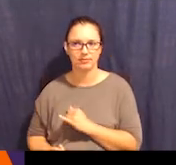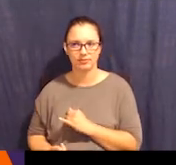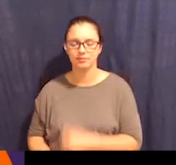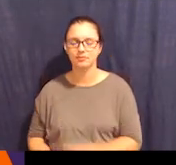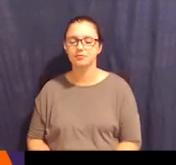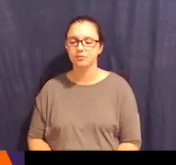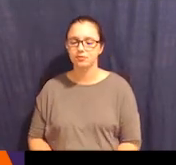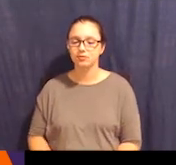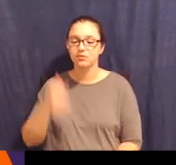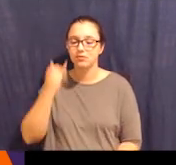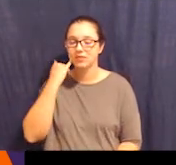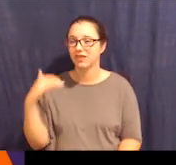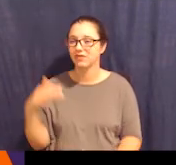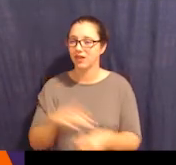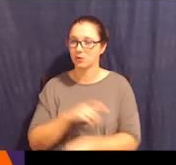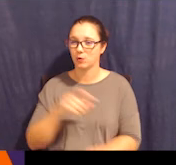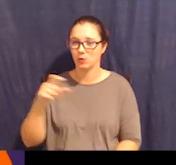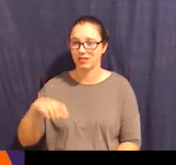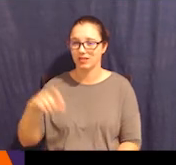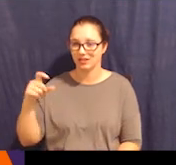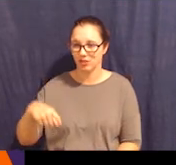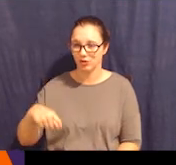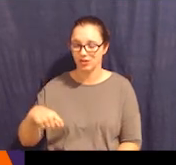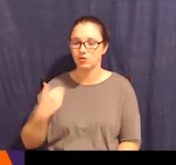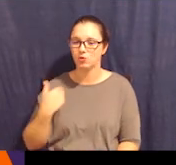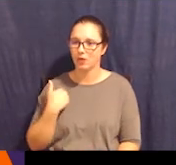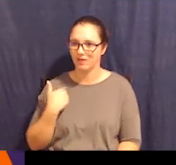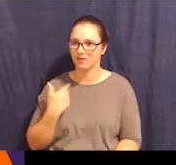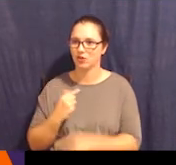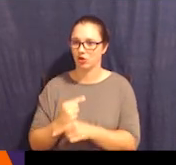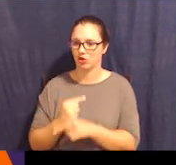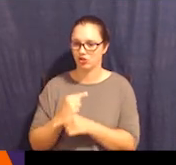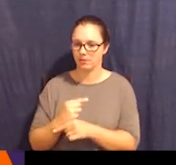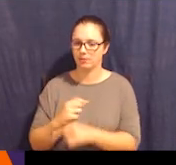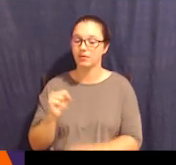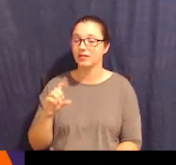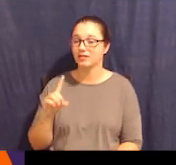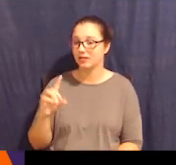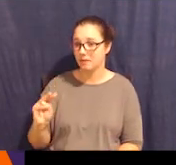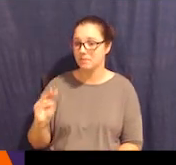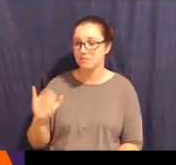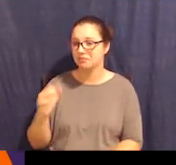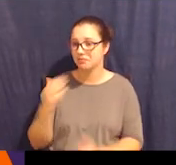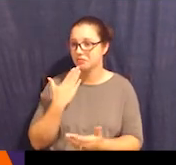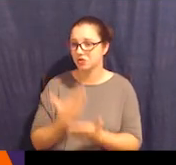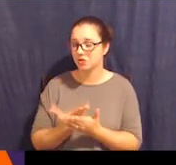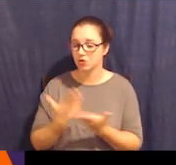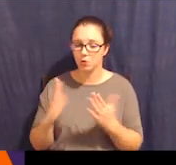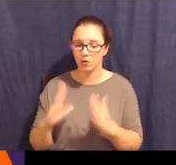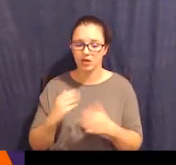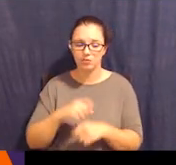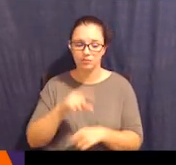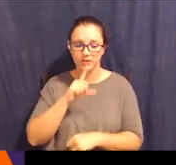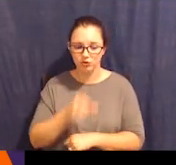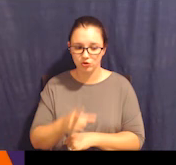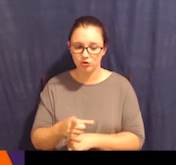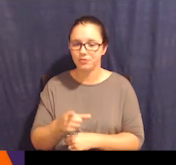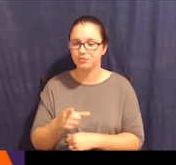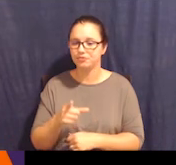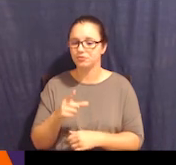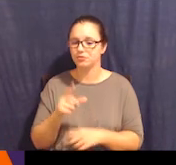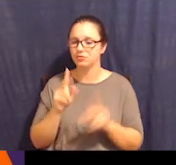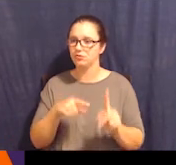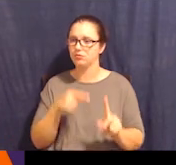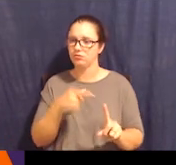guardianship, SDM could be a good way to make sure that the person still has as much control as possible. And I would really